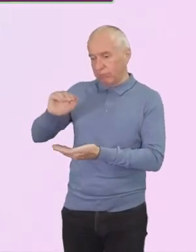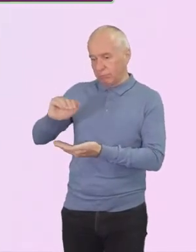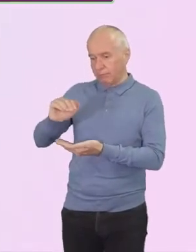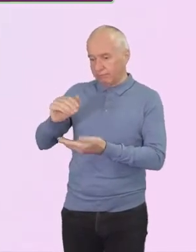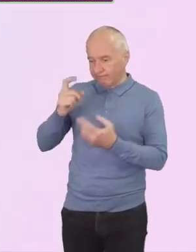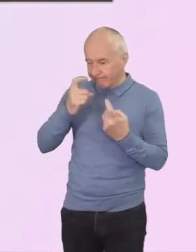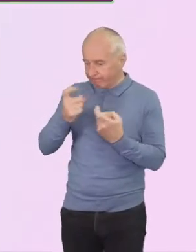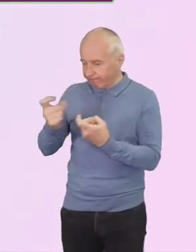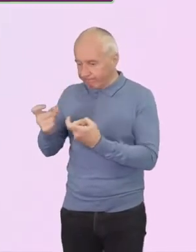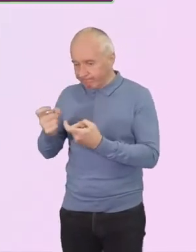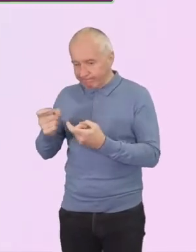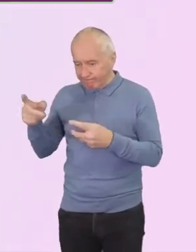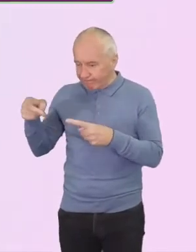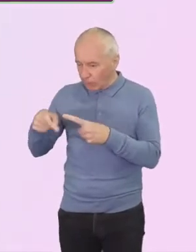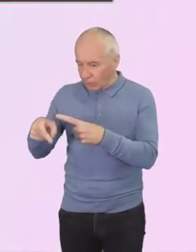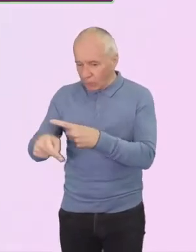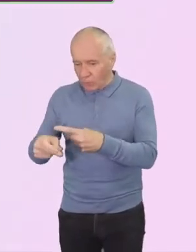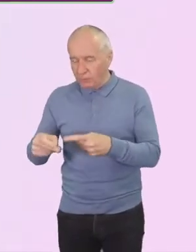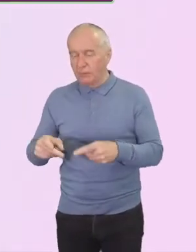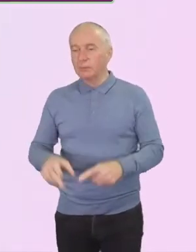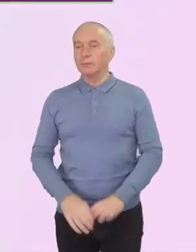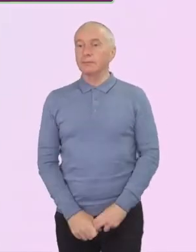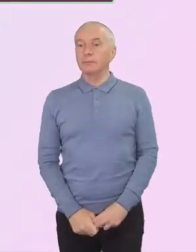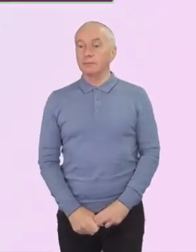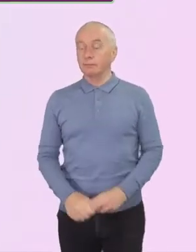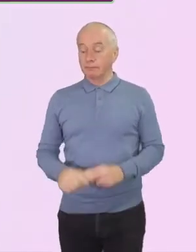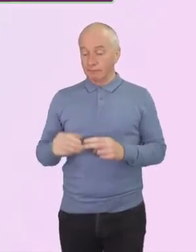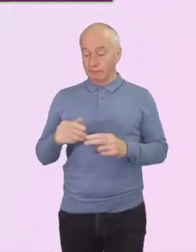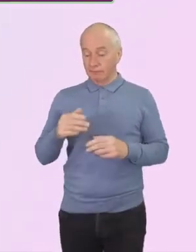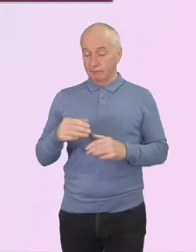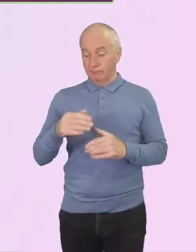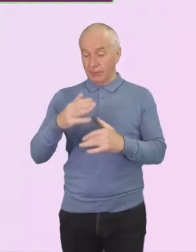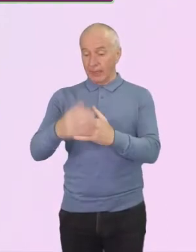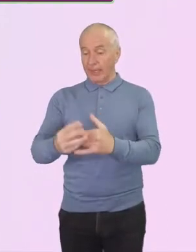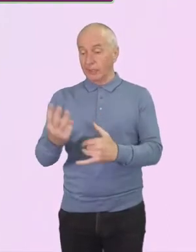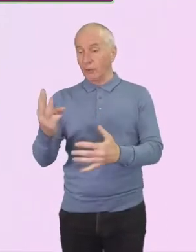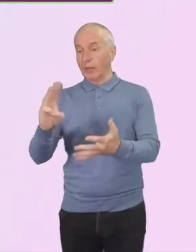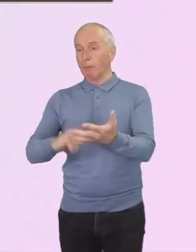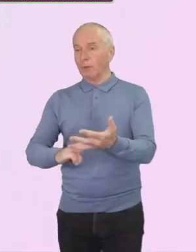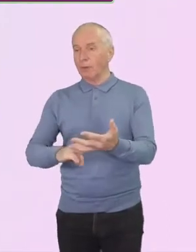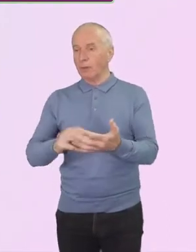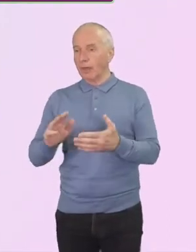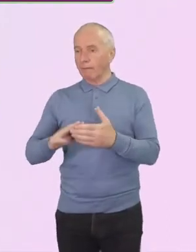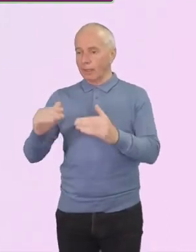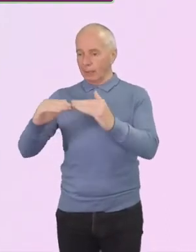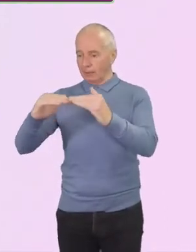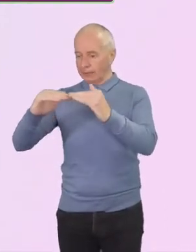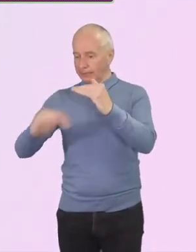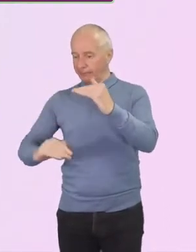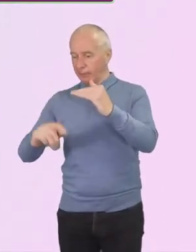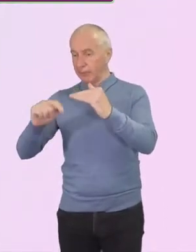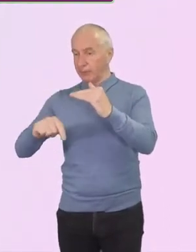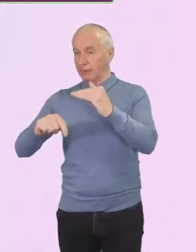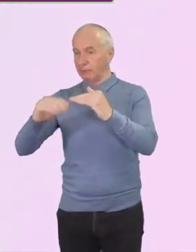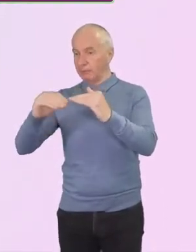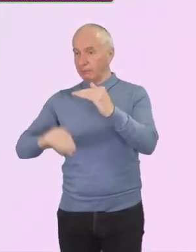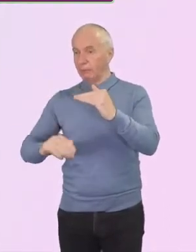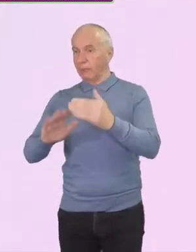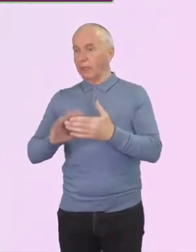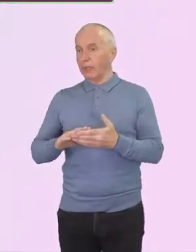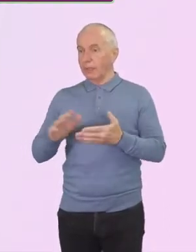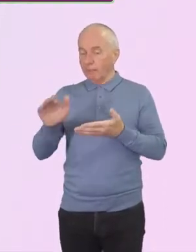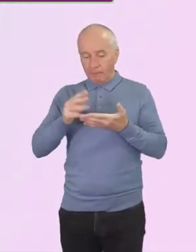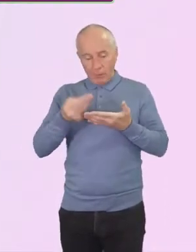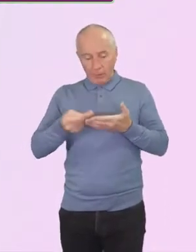Because of the fall in income in the last quarter, there was a deficit for the year, which has been funded from reserves.